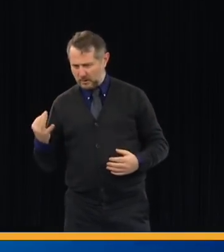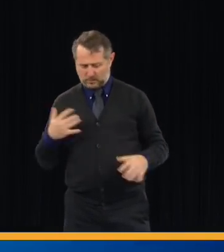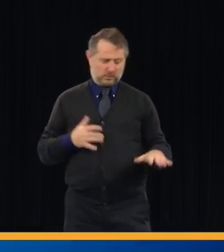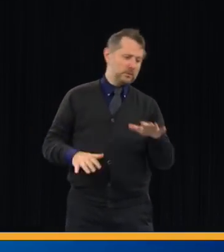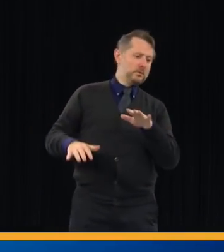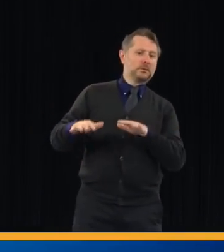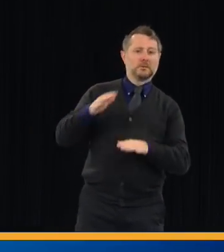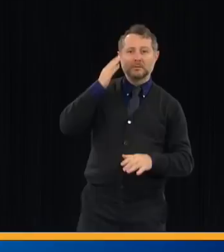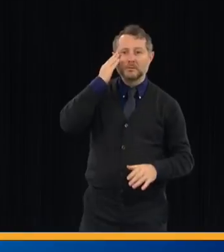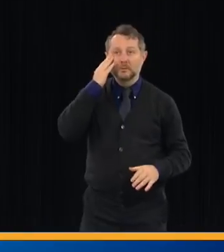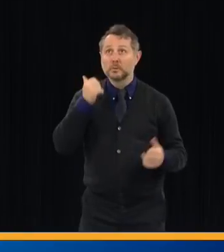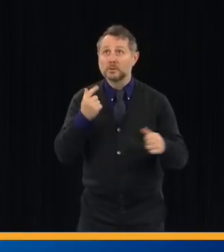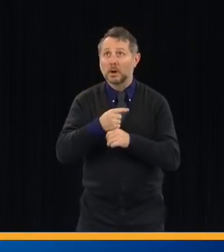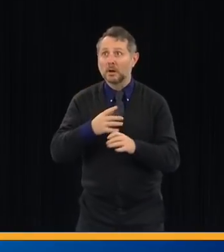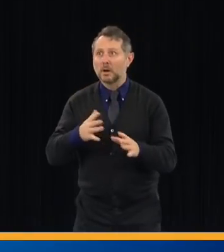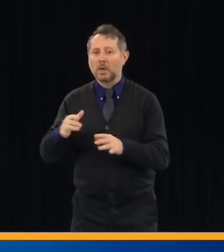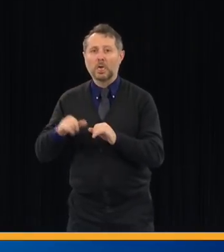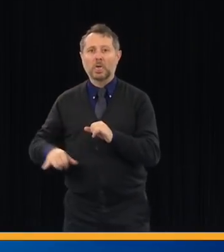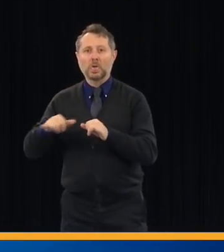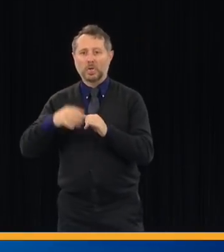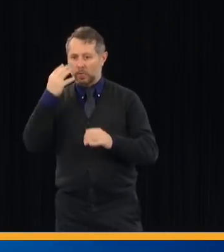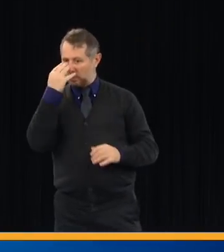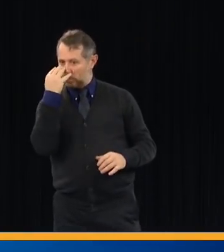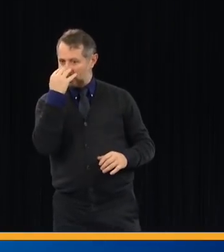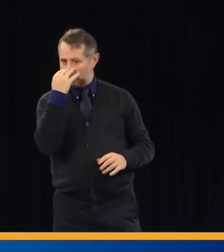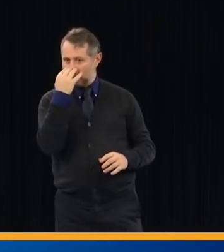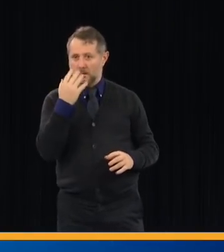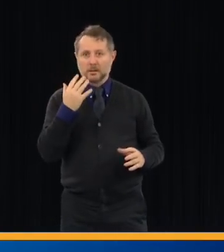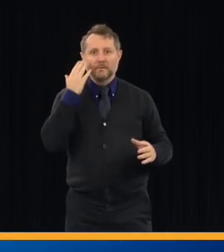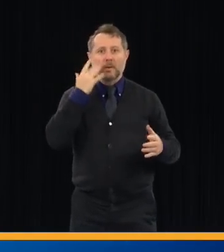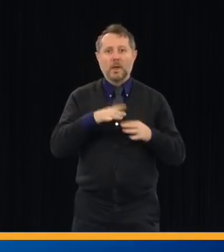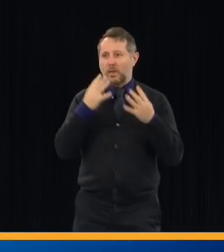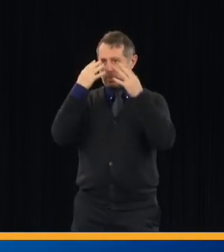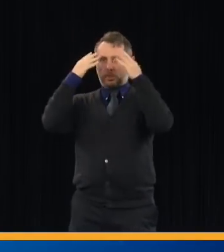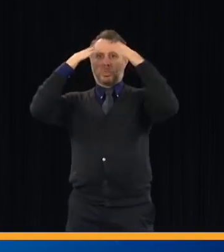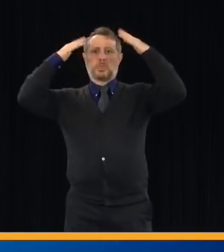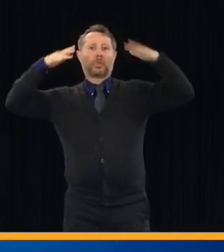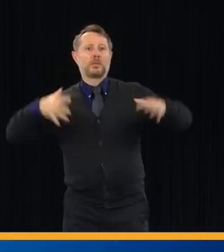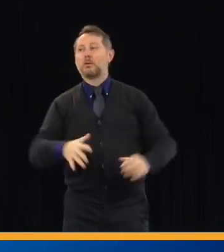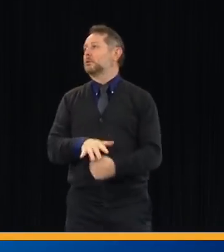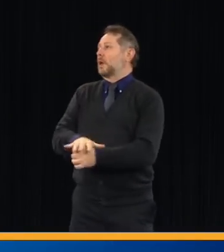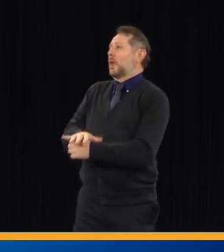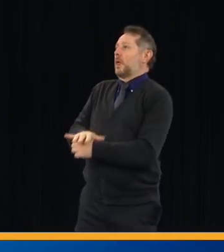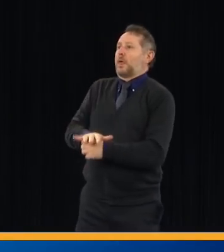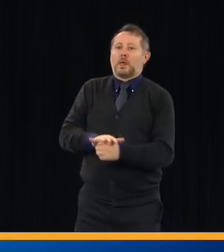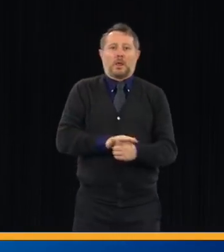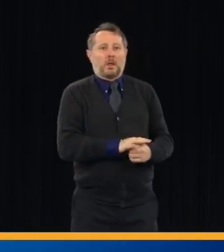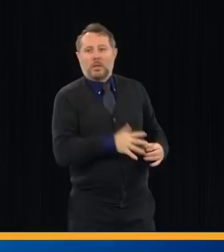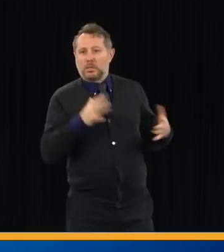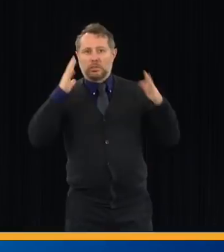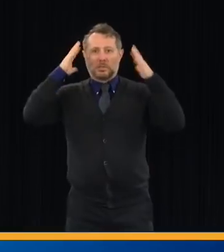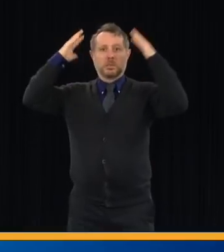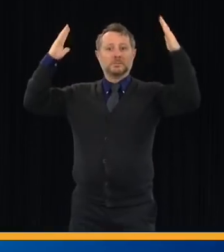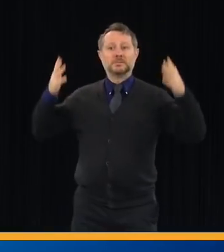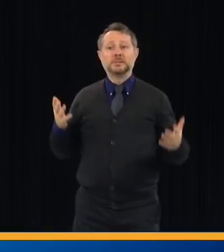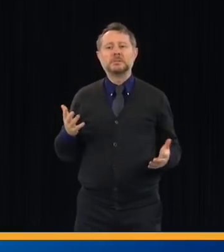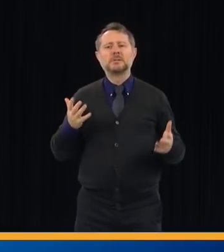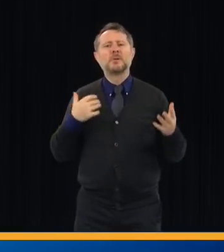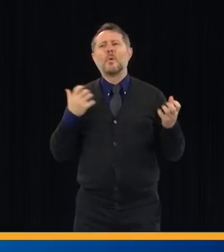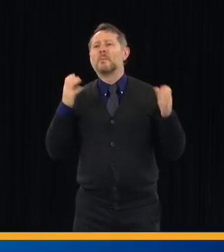anymore. And there's all sorts of anxiety and stress that we're all dealing with. So we want to reopen as soon as possible.